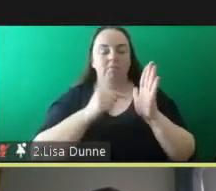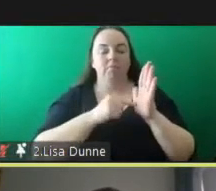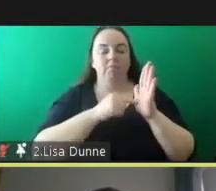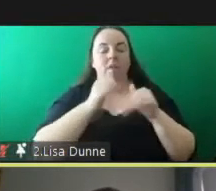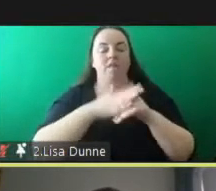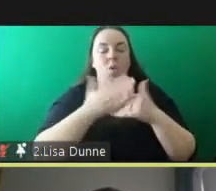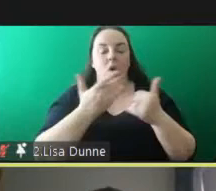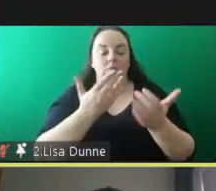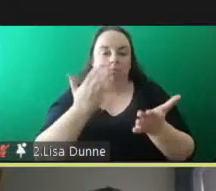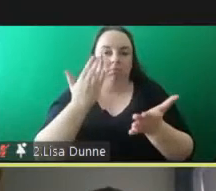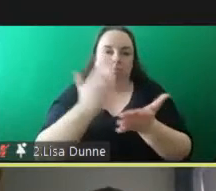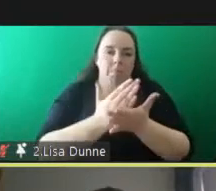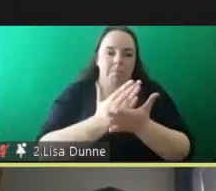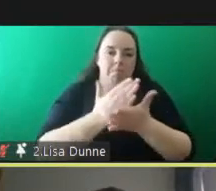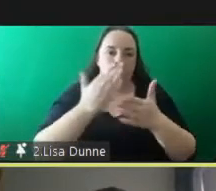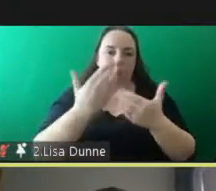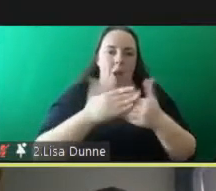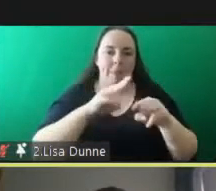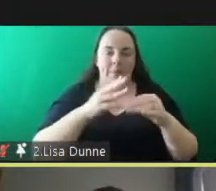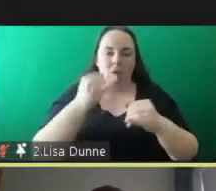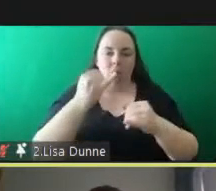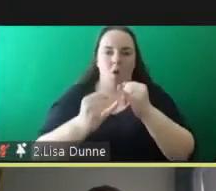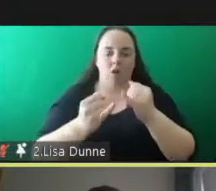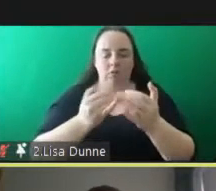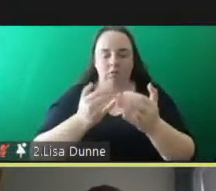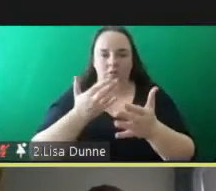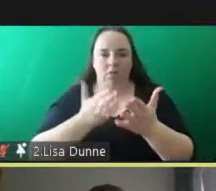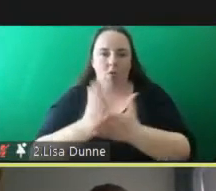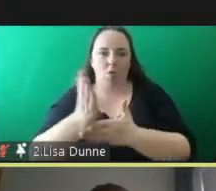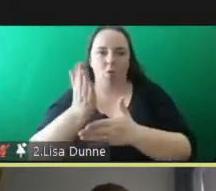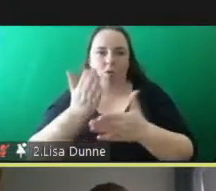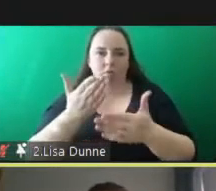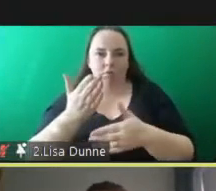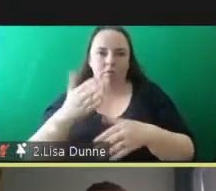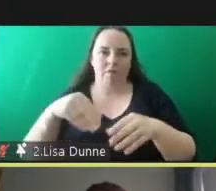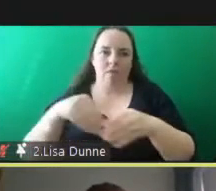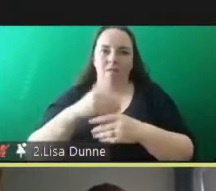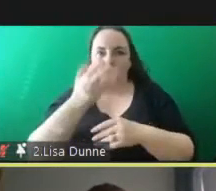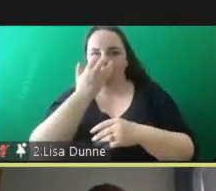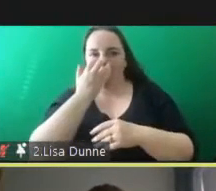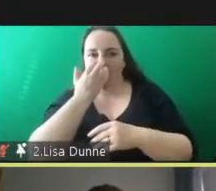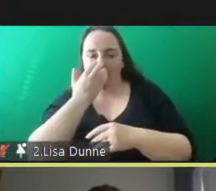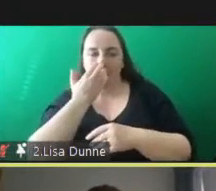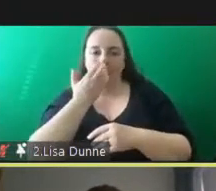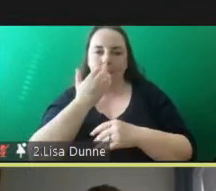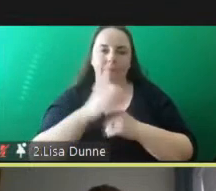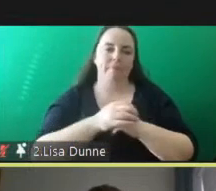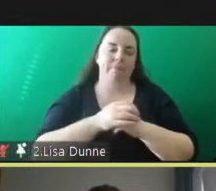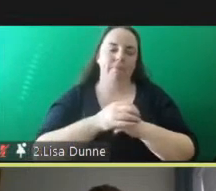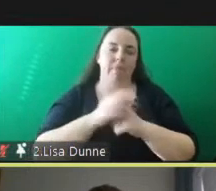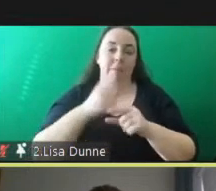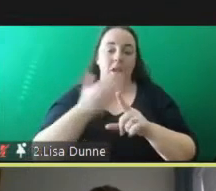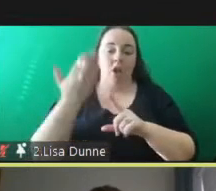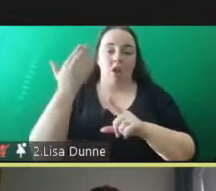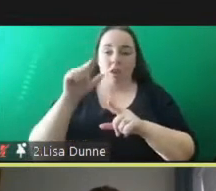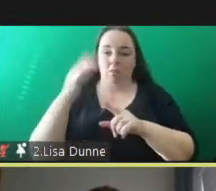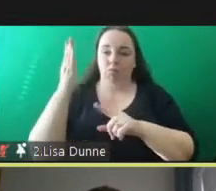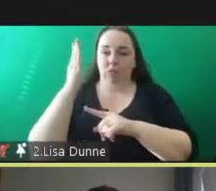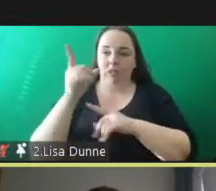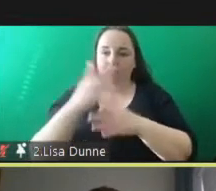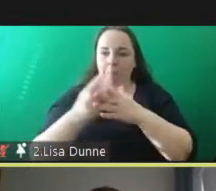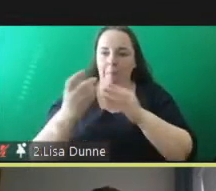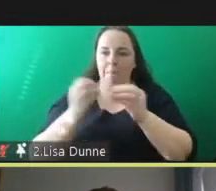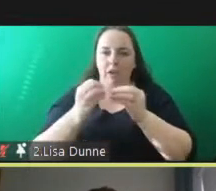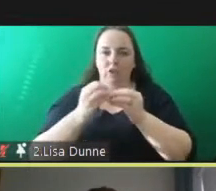people escalating within the the justice system um in the earlier uh presentation there was a reference to